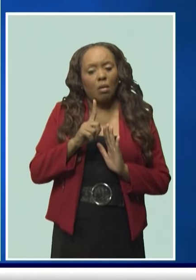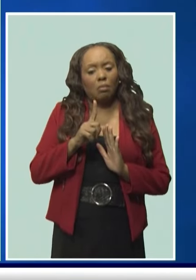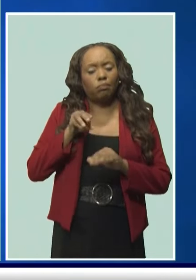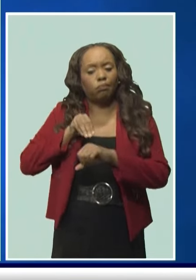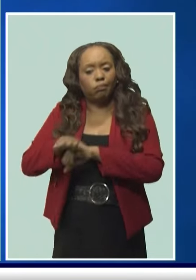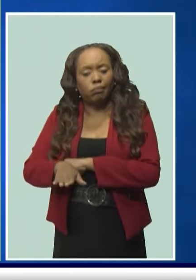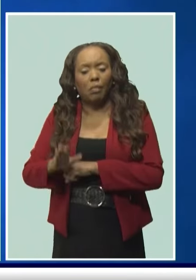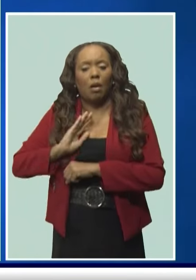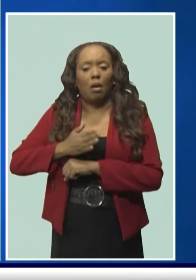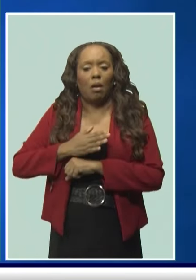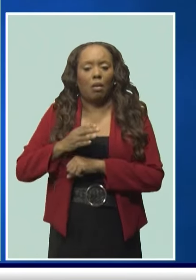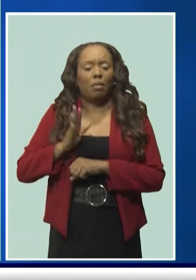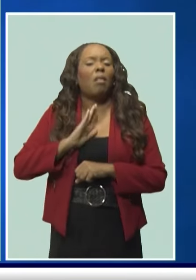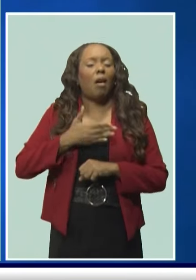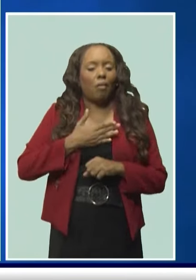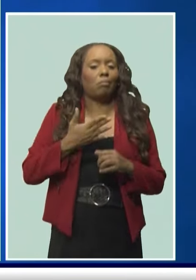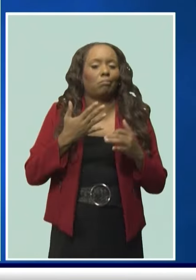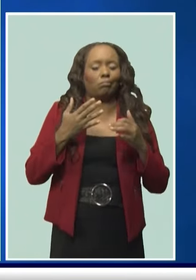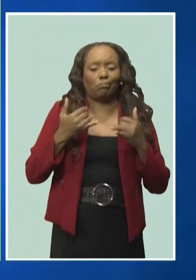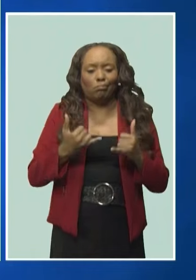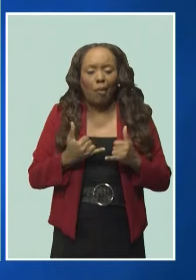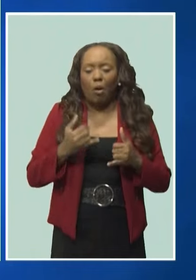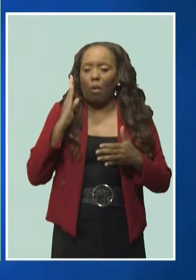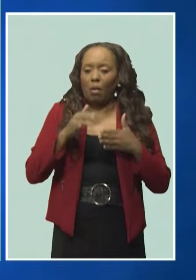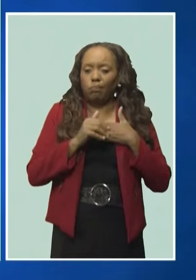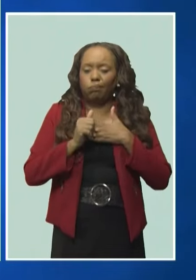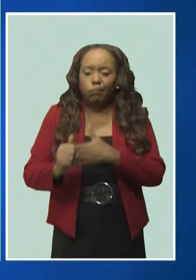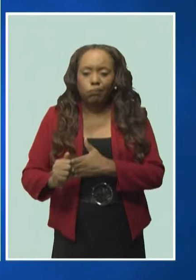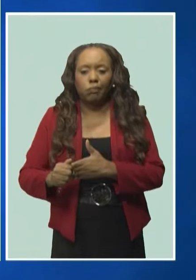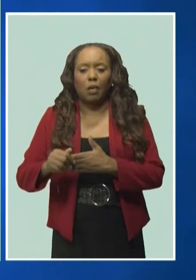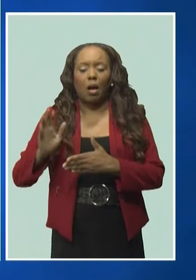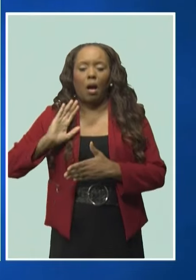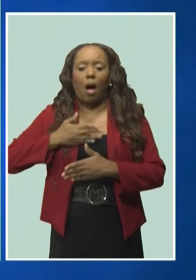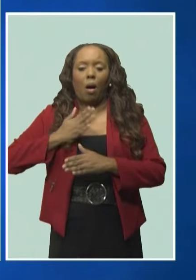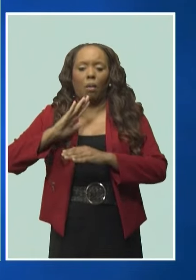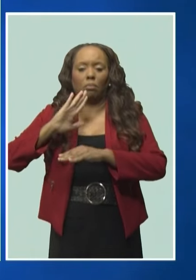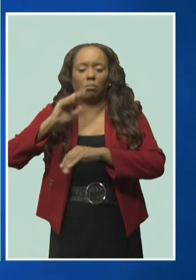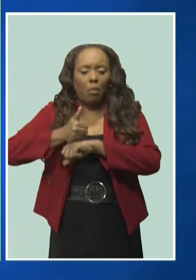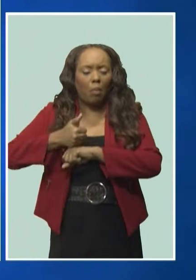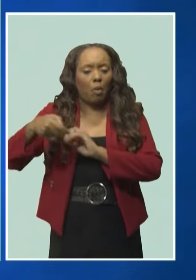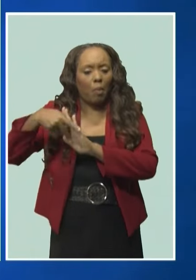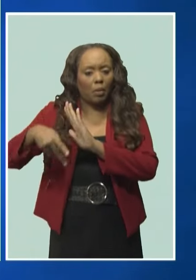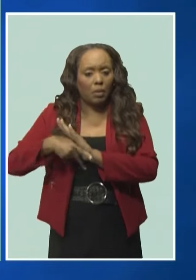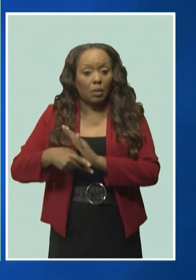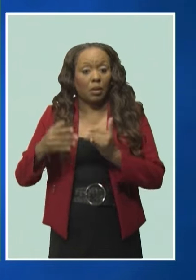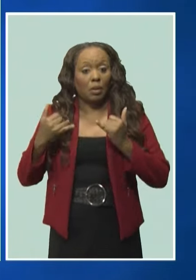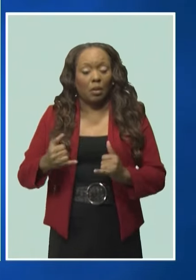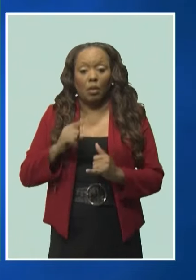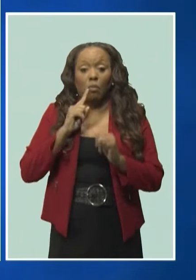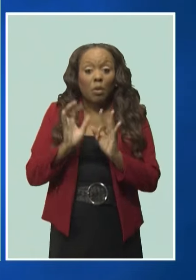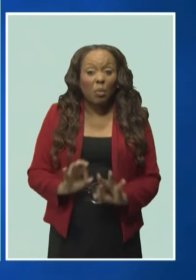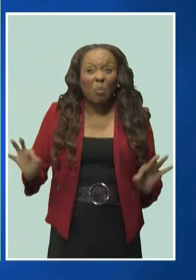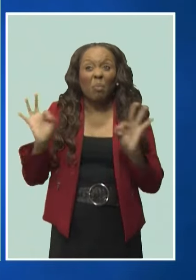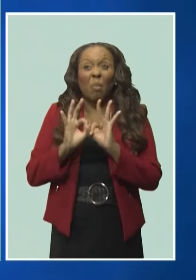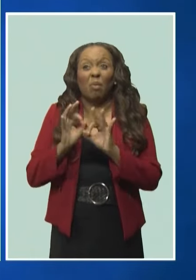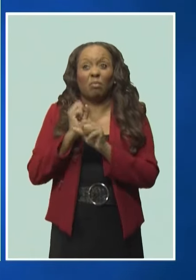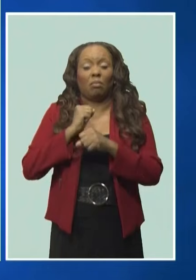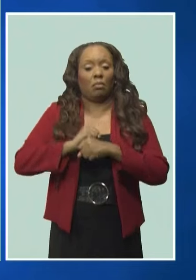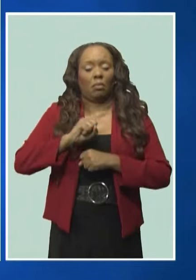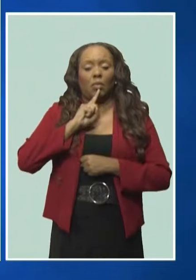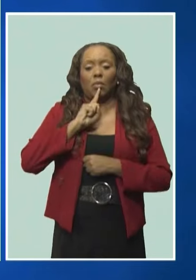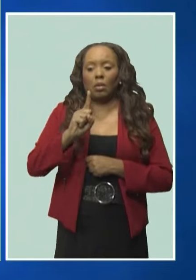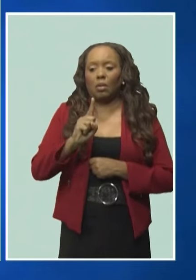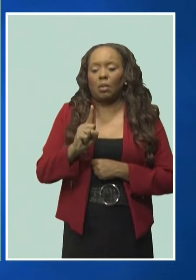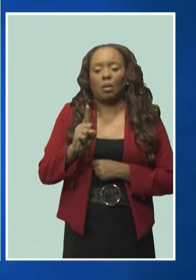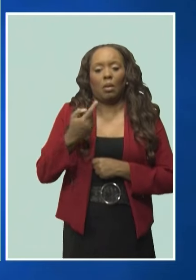And therefore this exchange is absolutely important to ensure that we do not